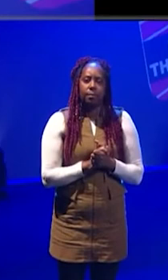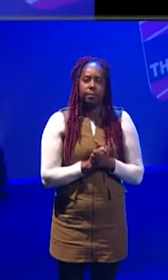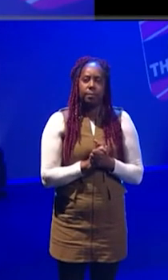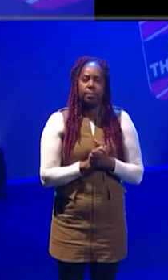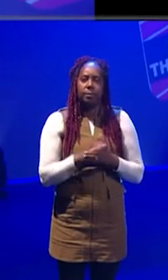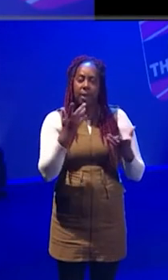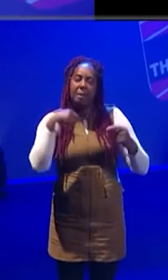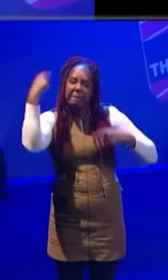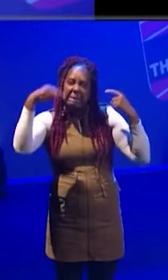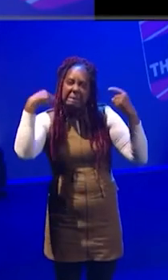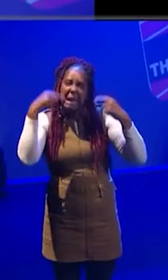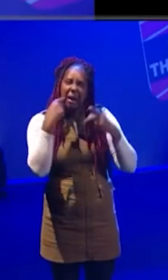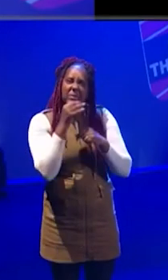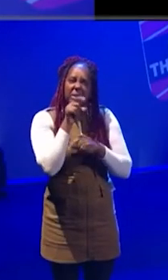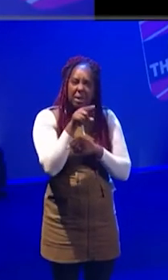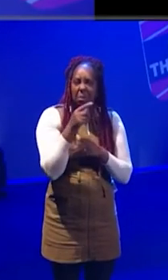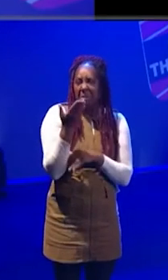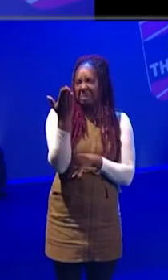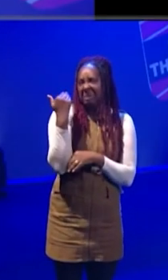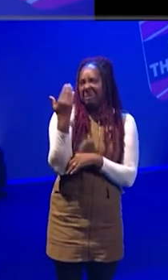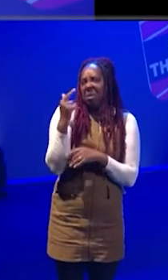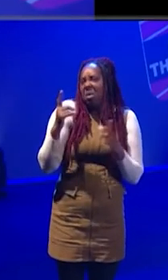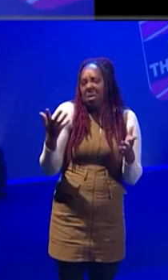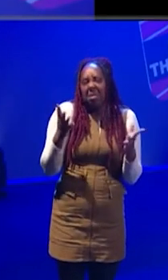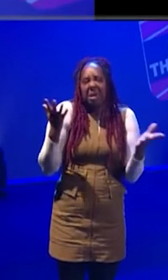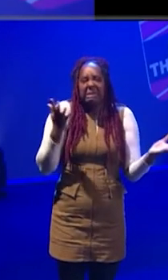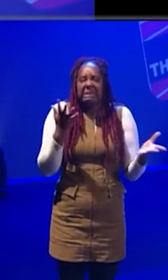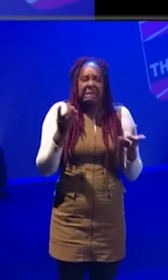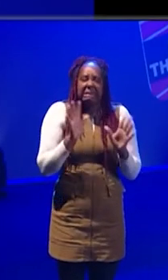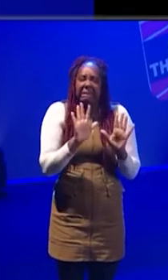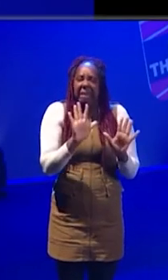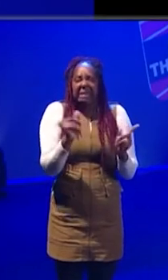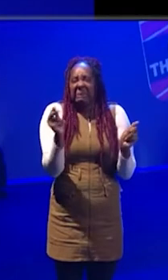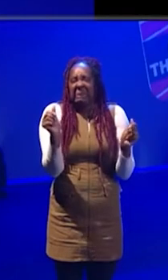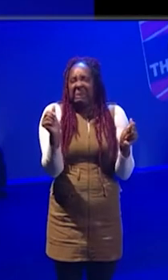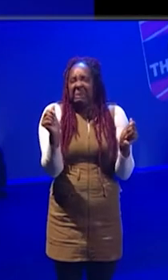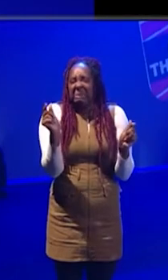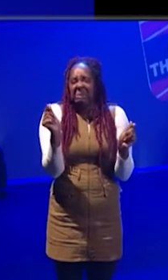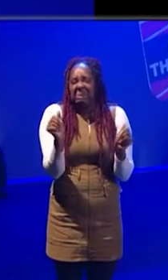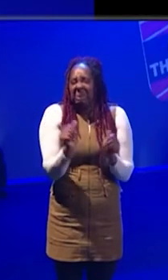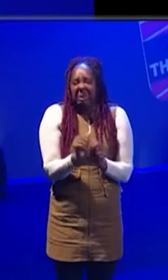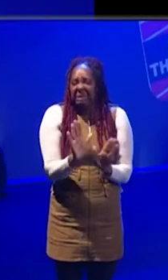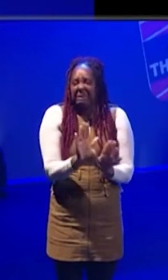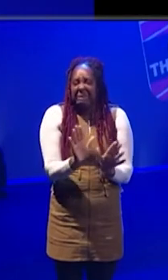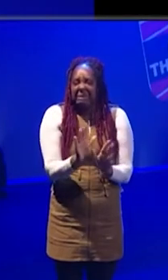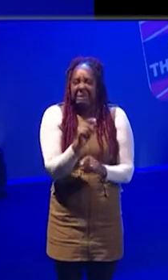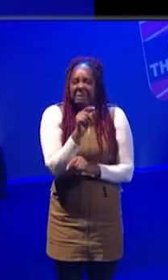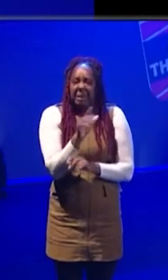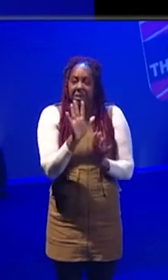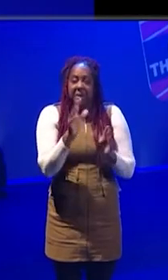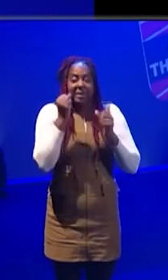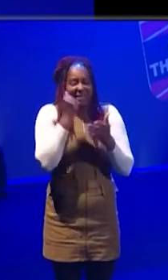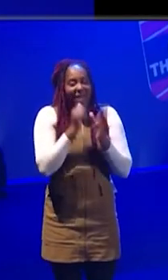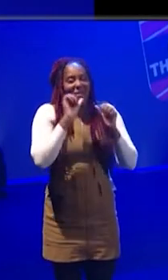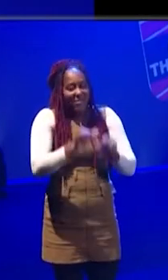done sound for someone who's been based here and then has moved away, I've continued to kind of do that. But I haven't actively sought that. Yeah, great.